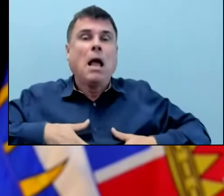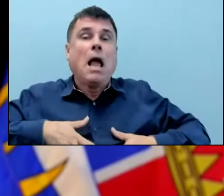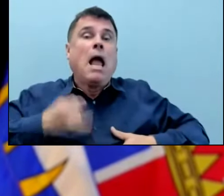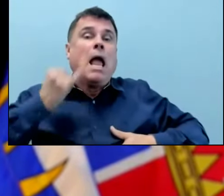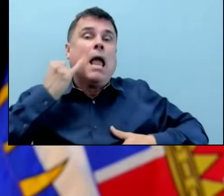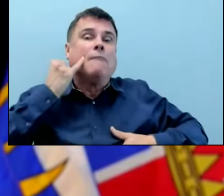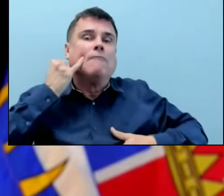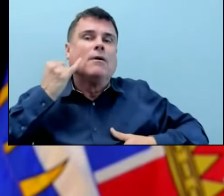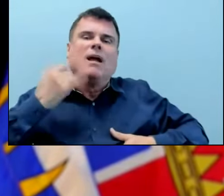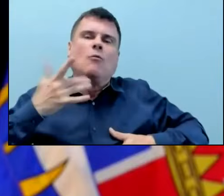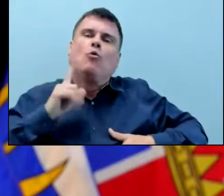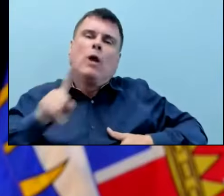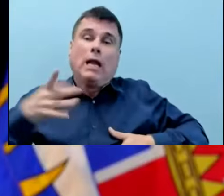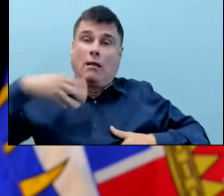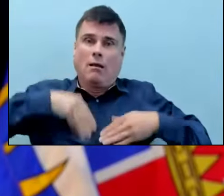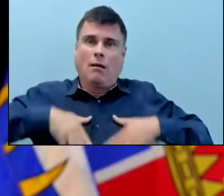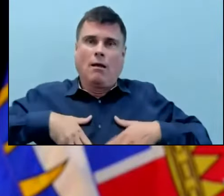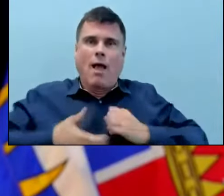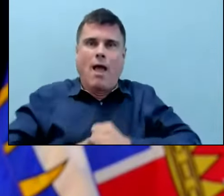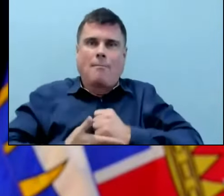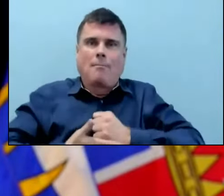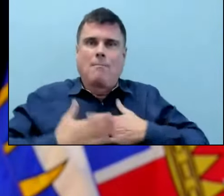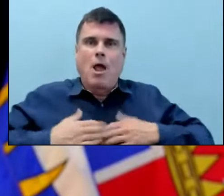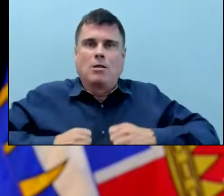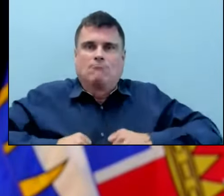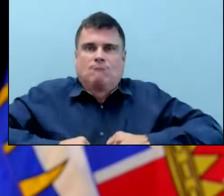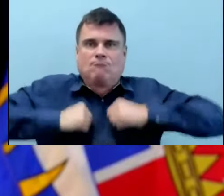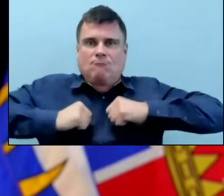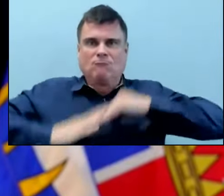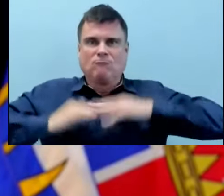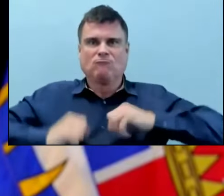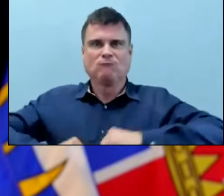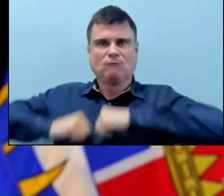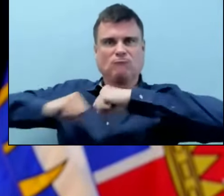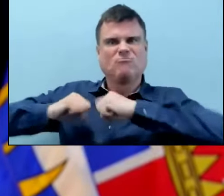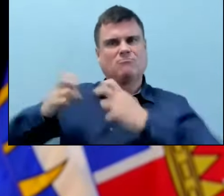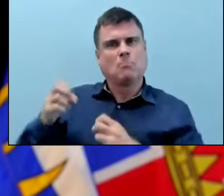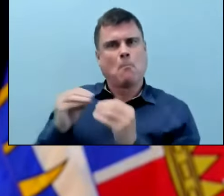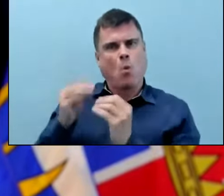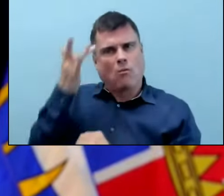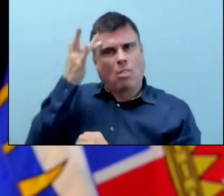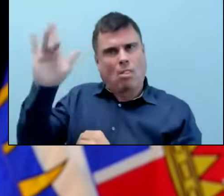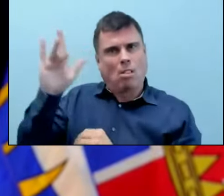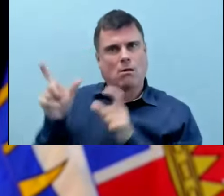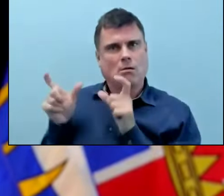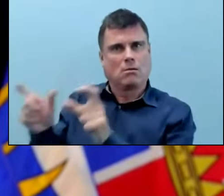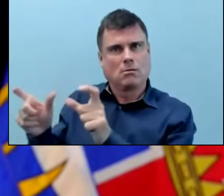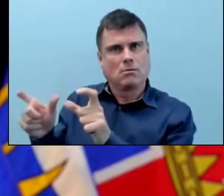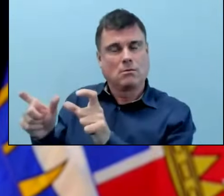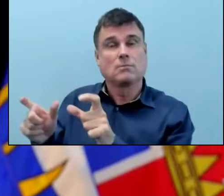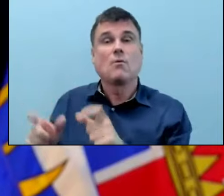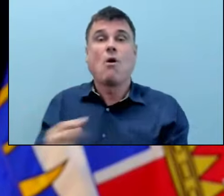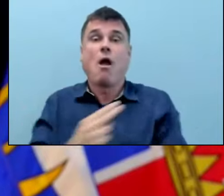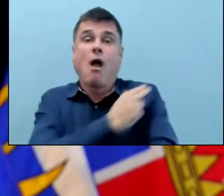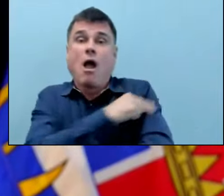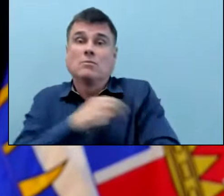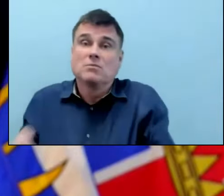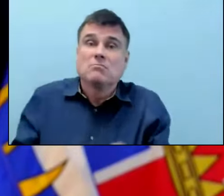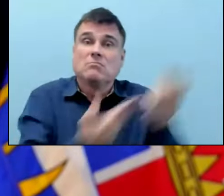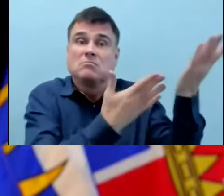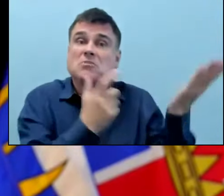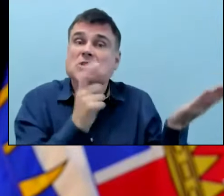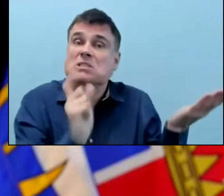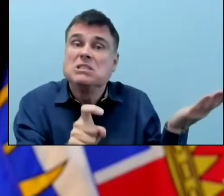got very sick with it, but they didn't end up in hospital, didn't end up in critical care. And that's because they had the